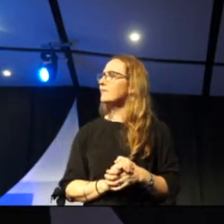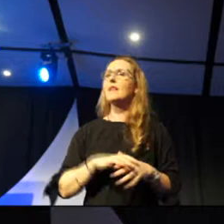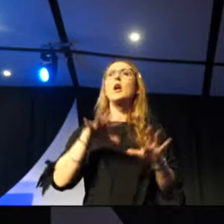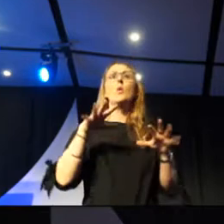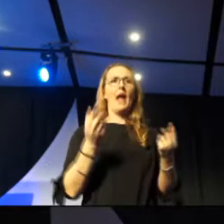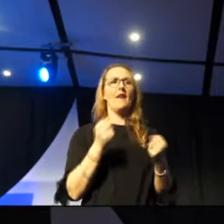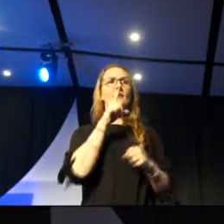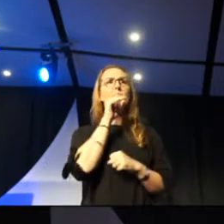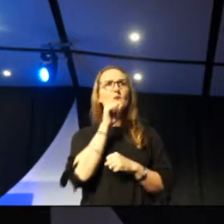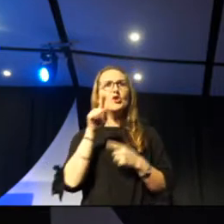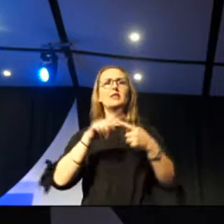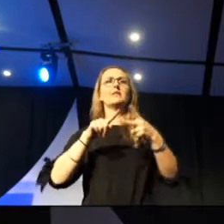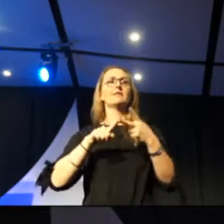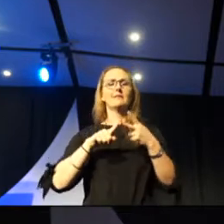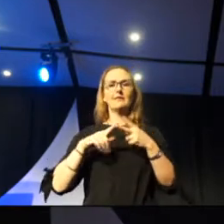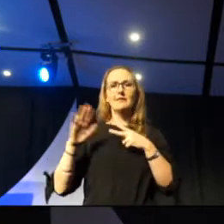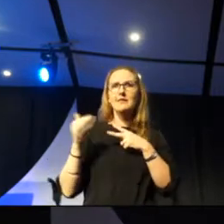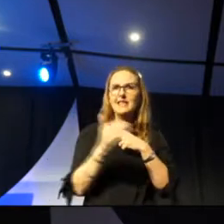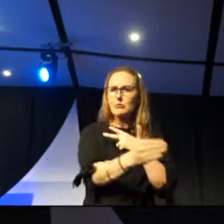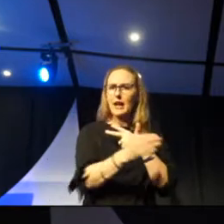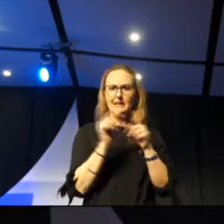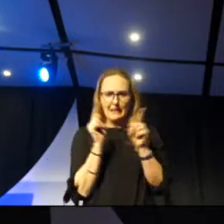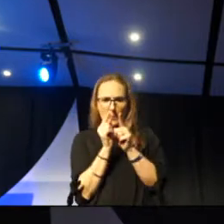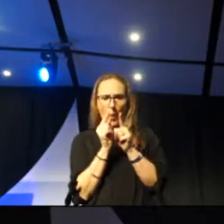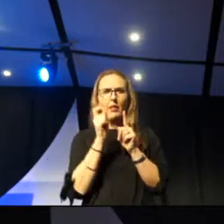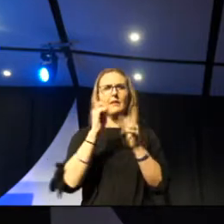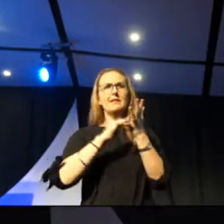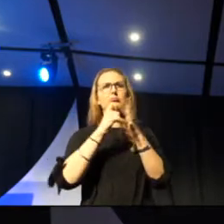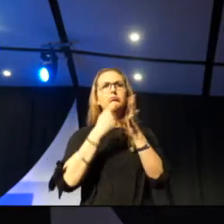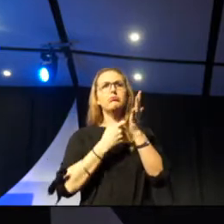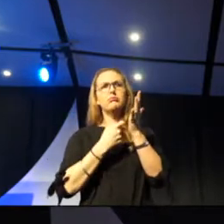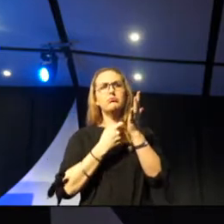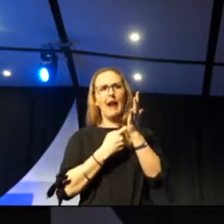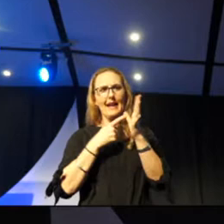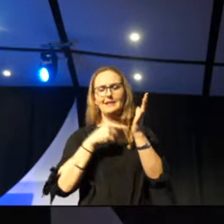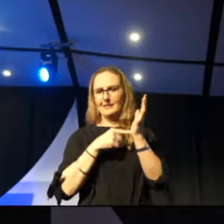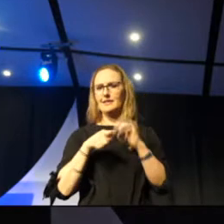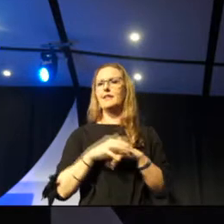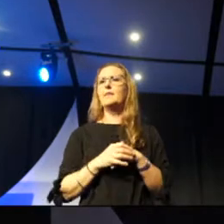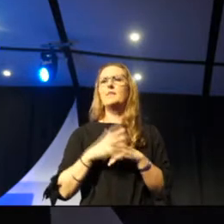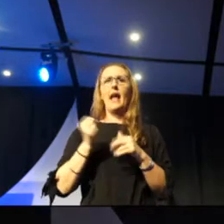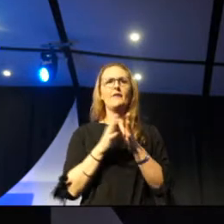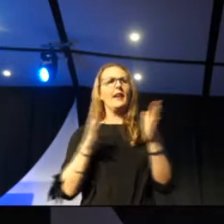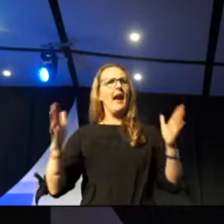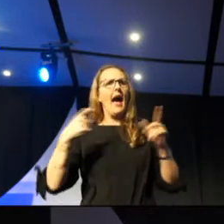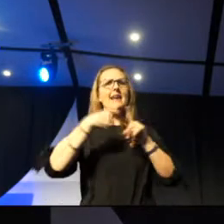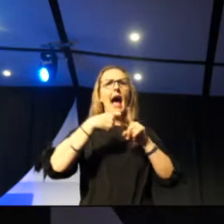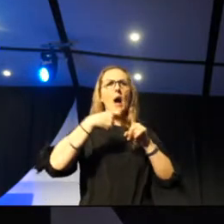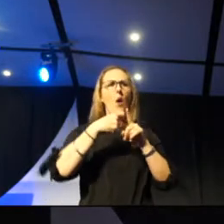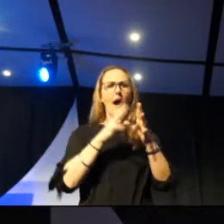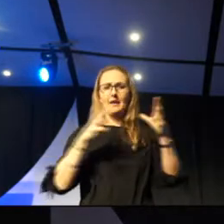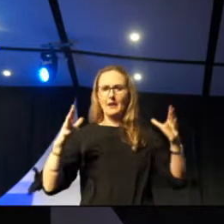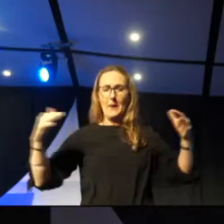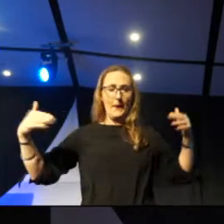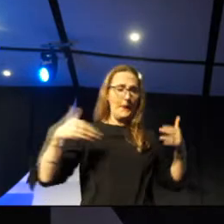Spratz and Piper in the shallows. We had Kawai come through the bay that would turn the bay black.